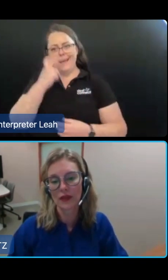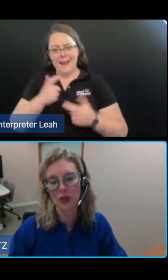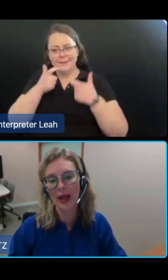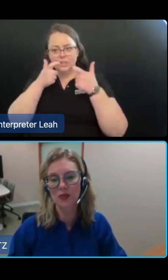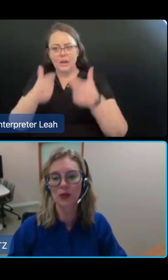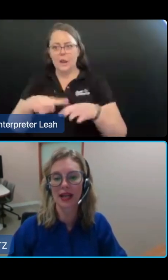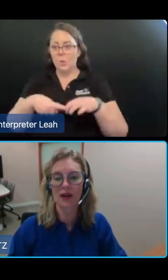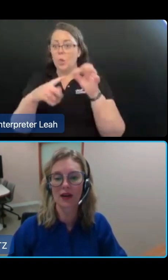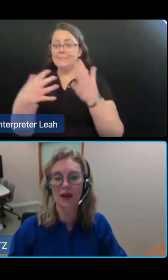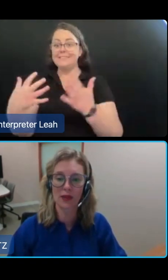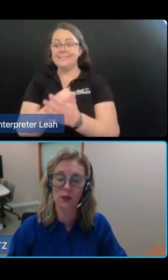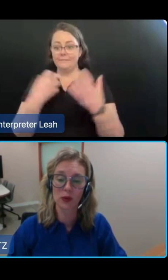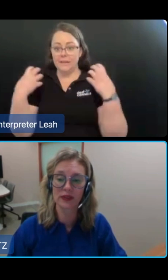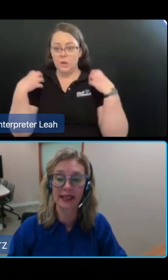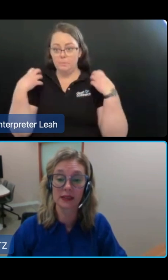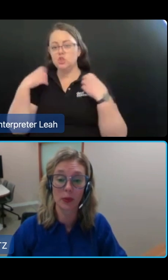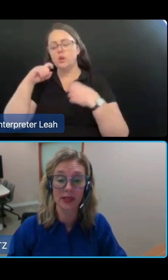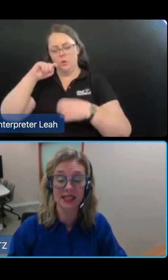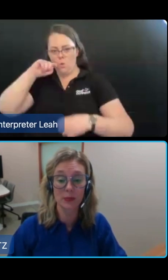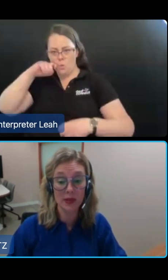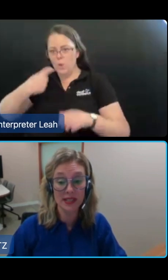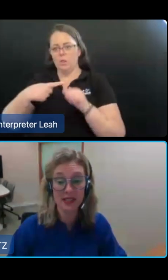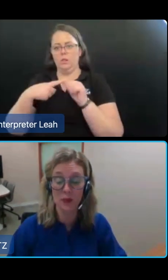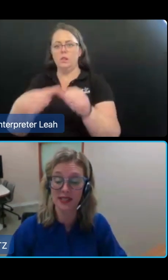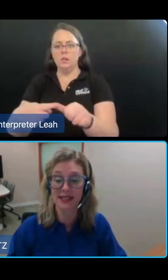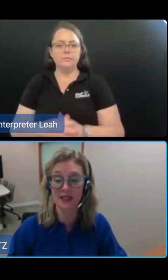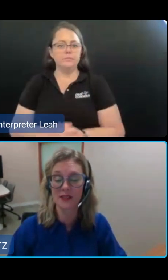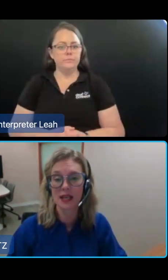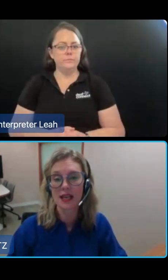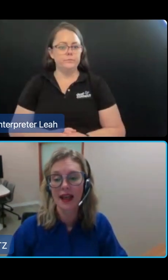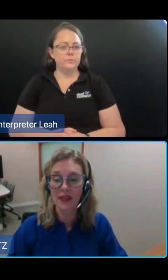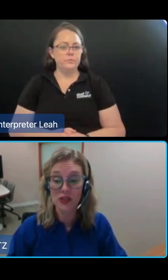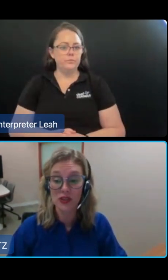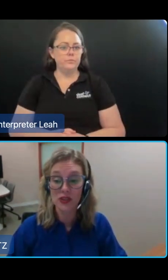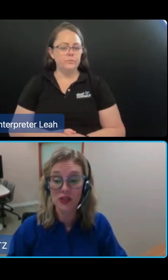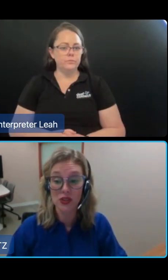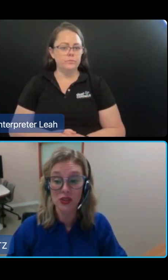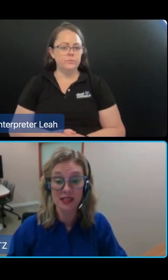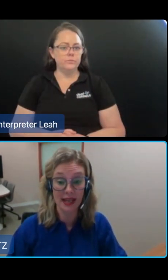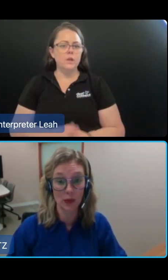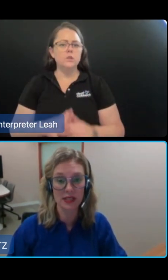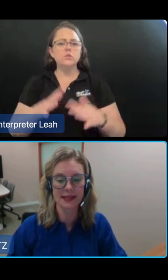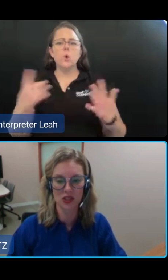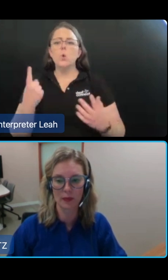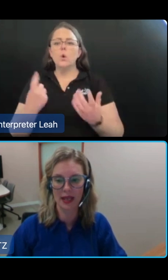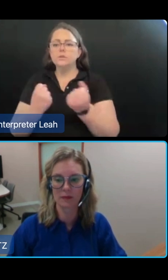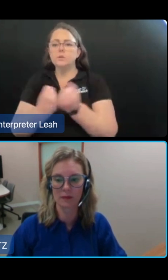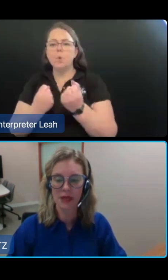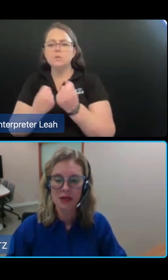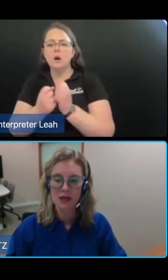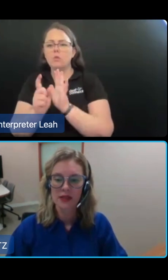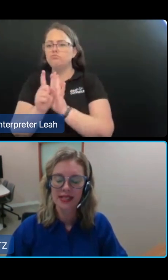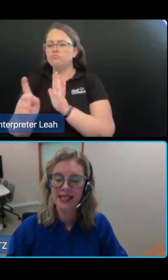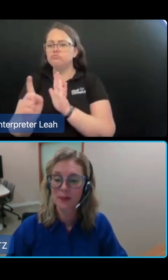The new Act will clarify the role of legally appointed supporters and representatives and their duties relating to supported decision making.